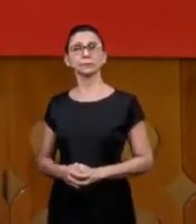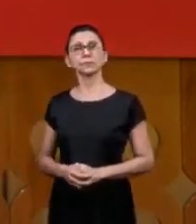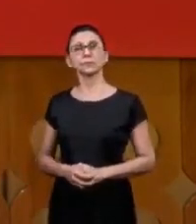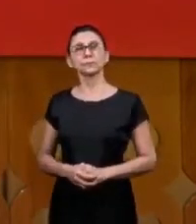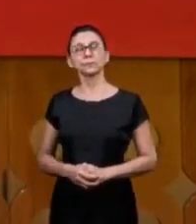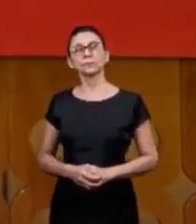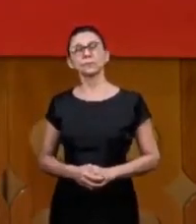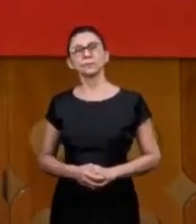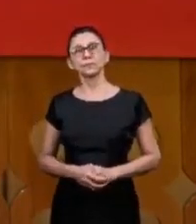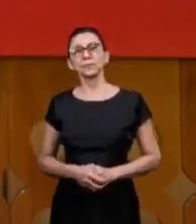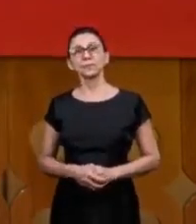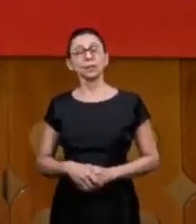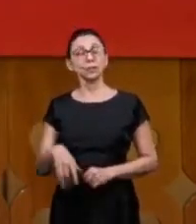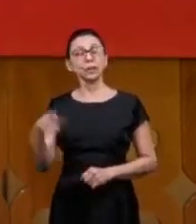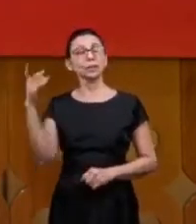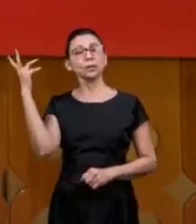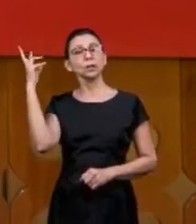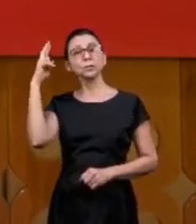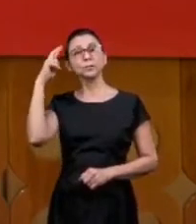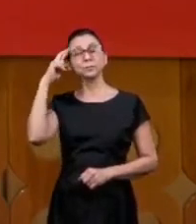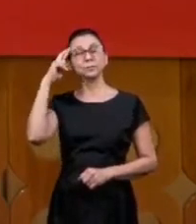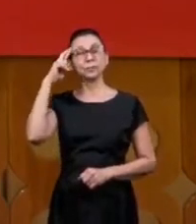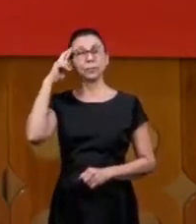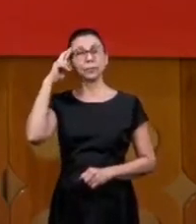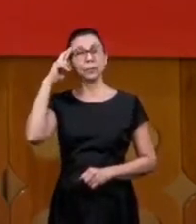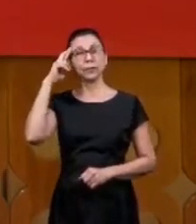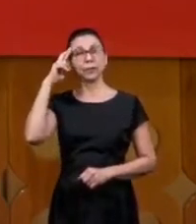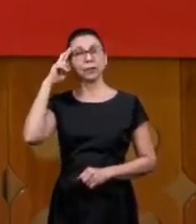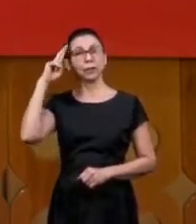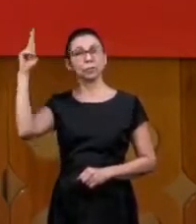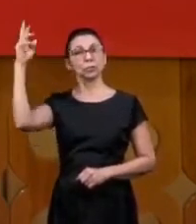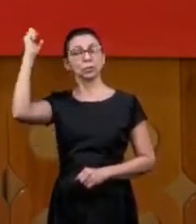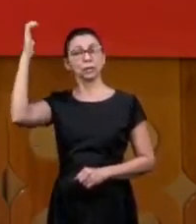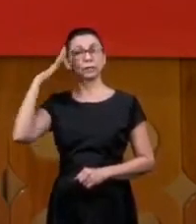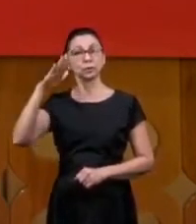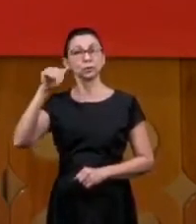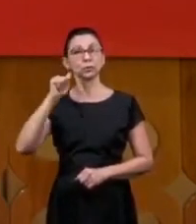why did you disobey it because you are self sufficient